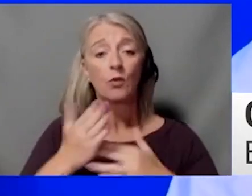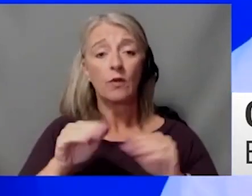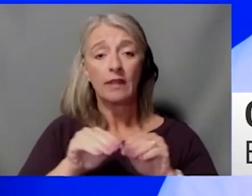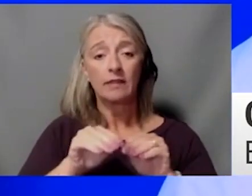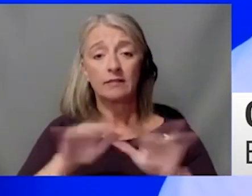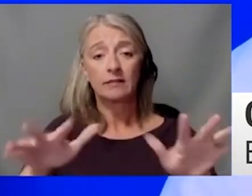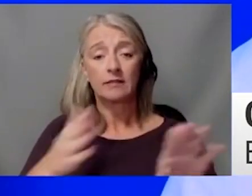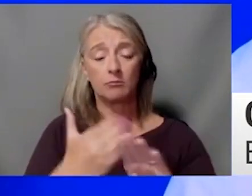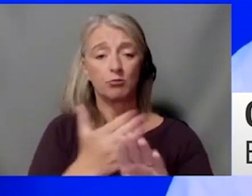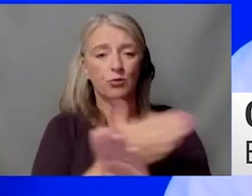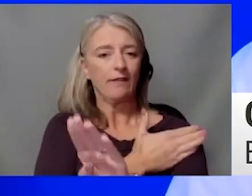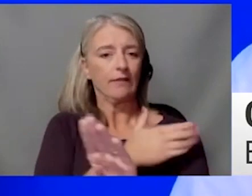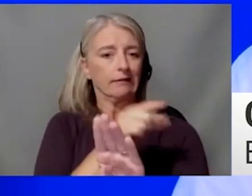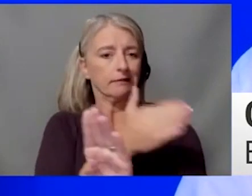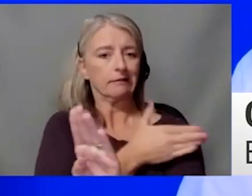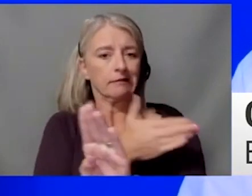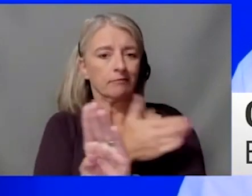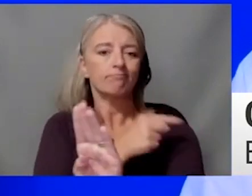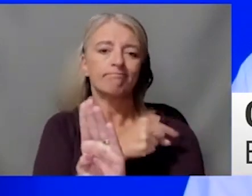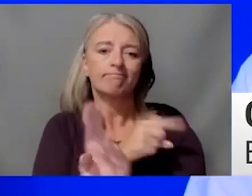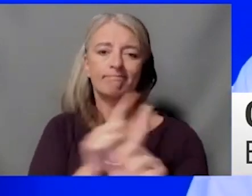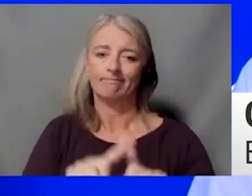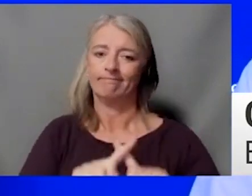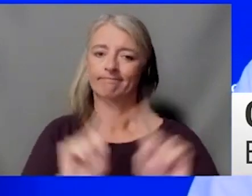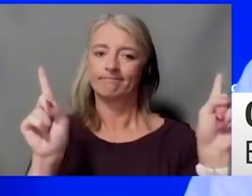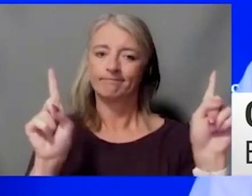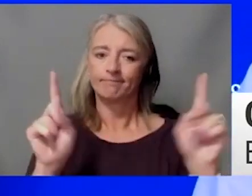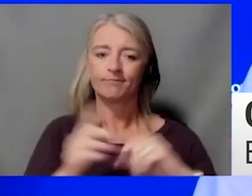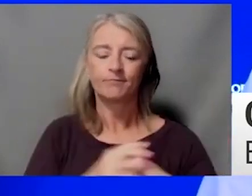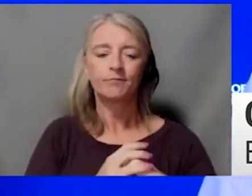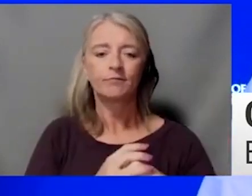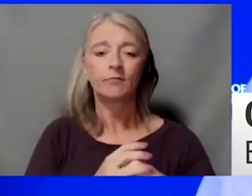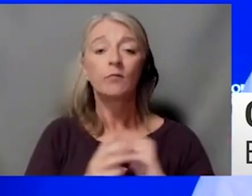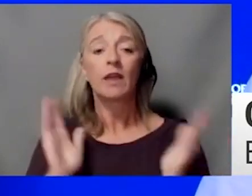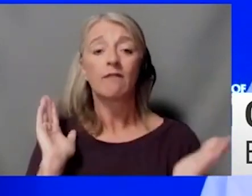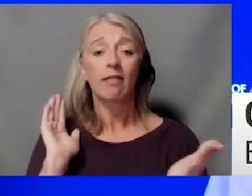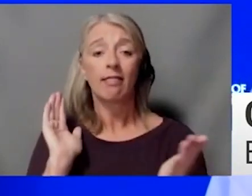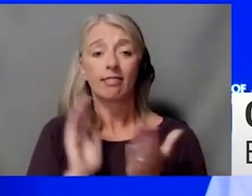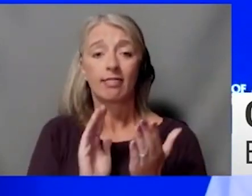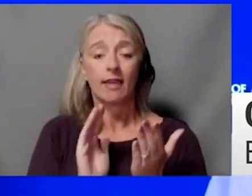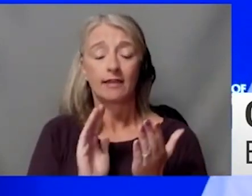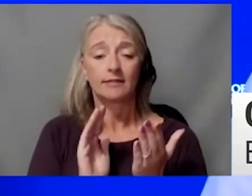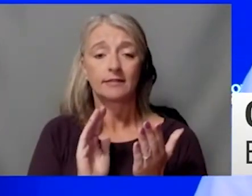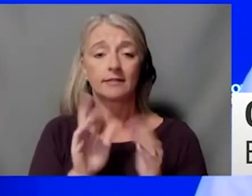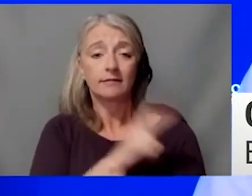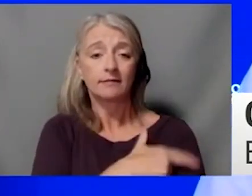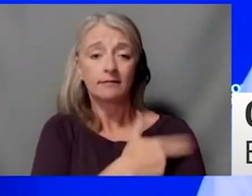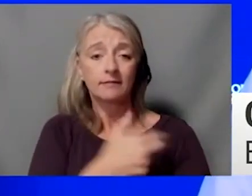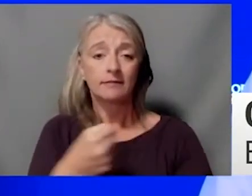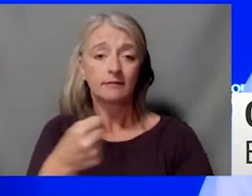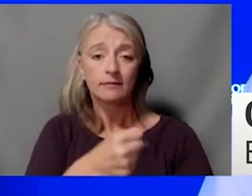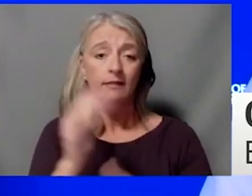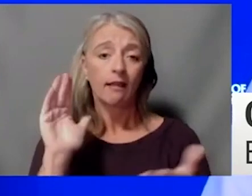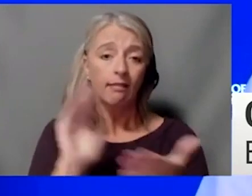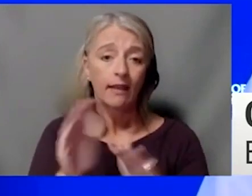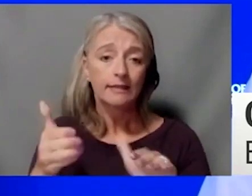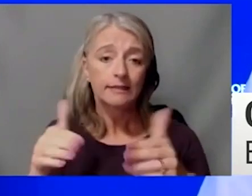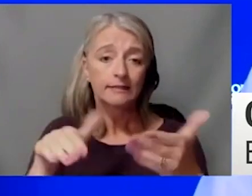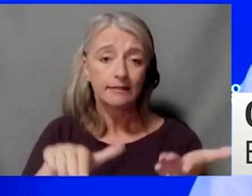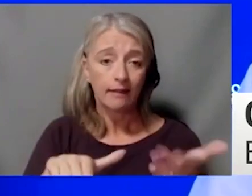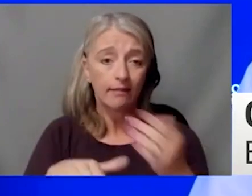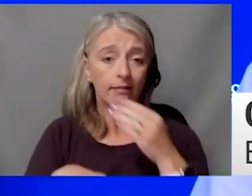waves, that there has been lower hospitalization rates, lower death rates. And we still know that if you are